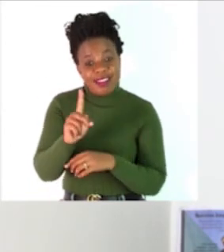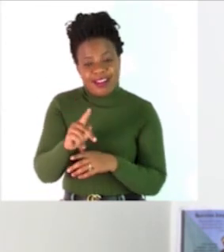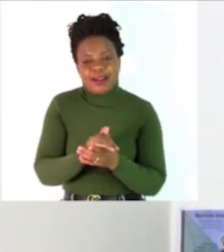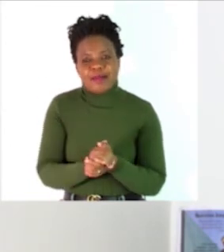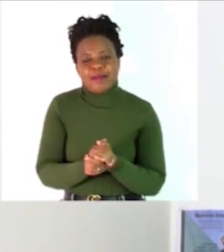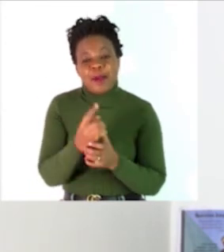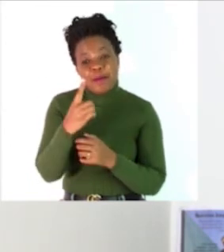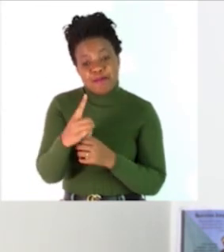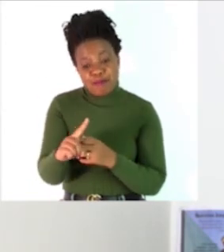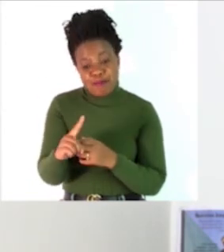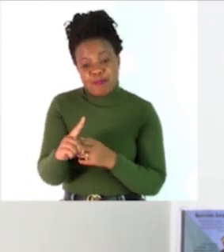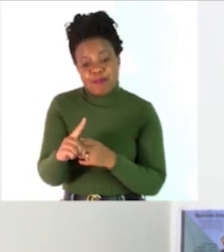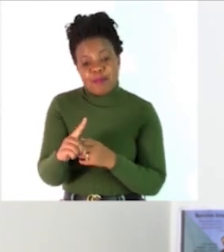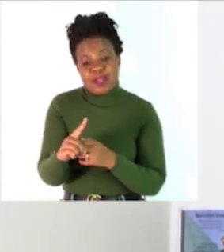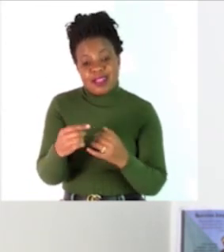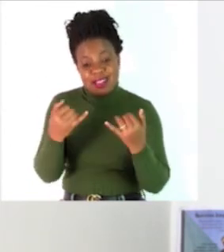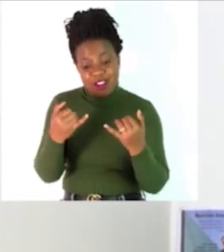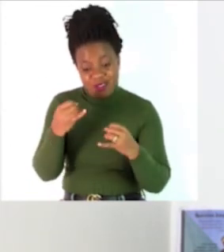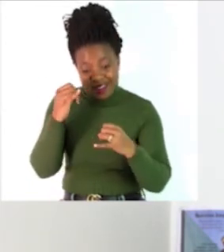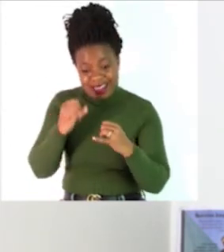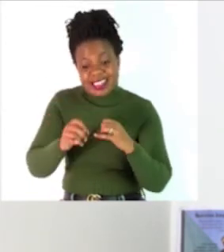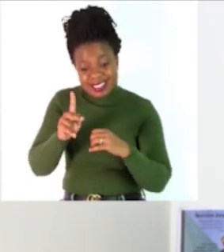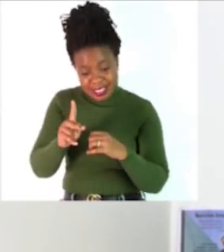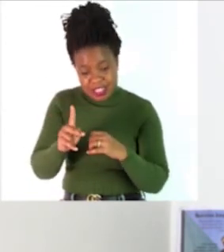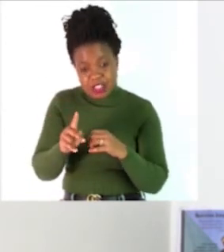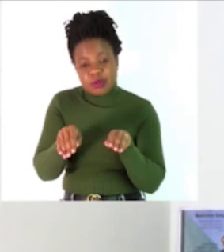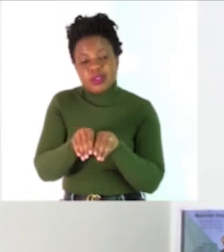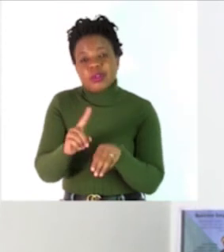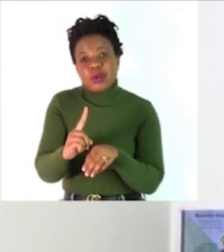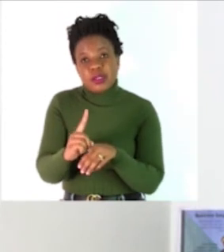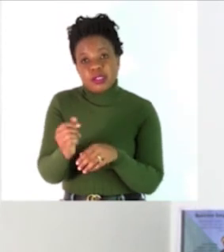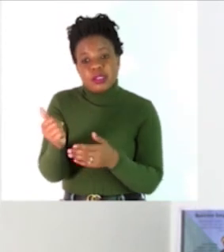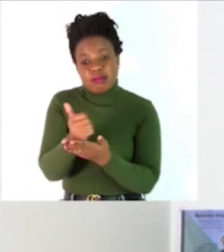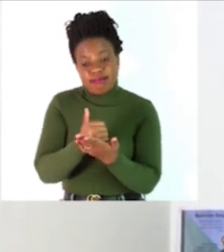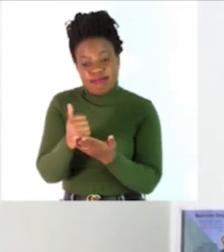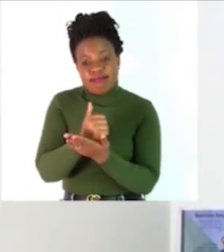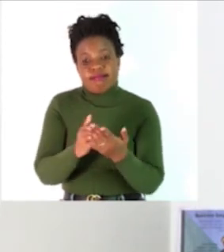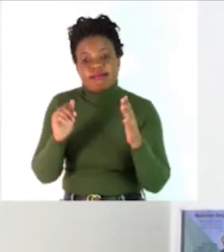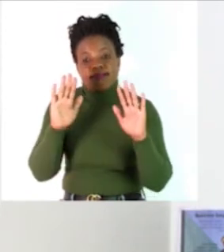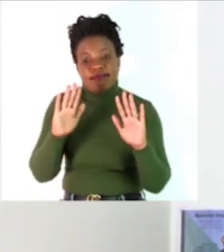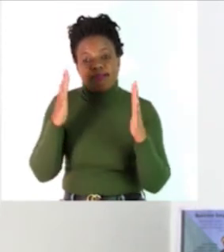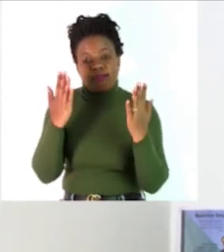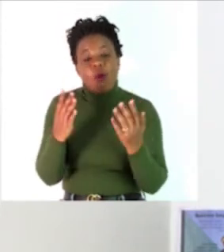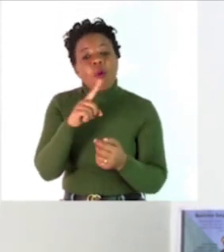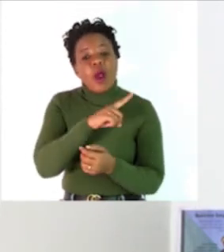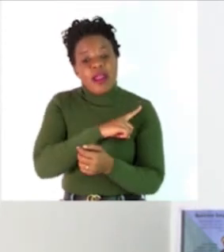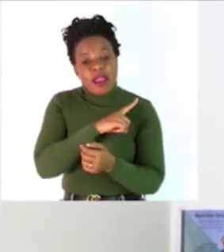But before we go, Chanel, the rule says we should what? Sanitize.